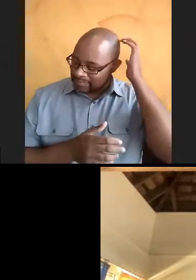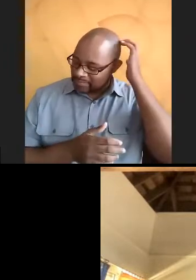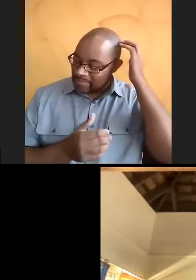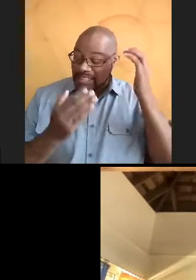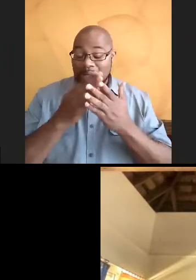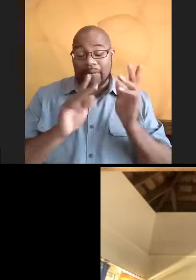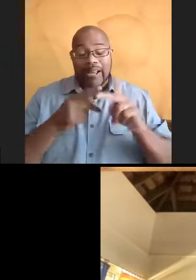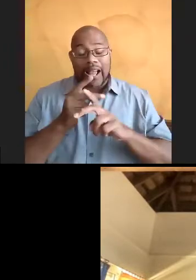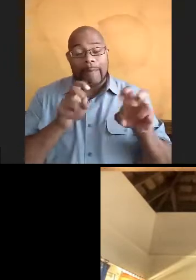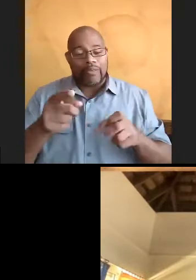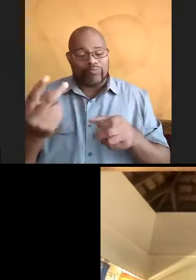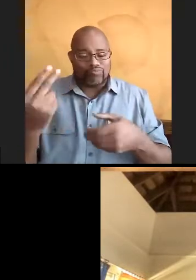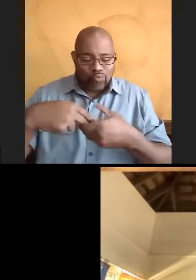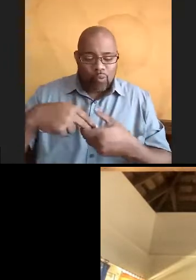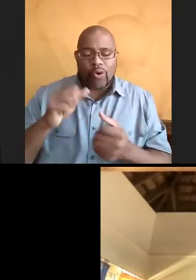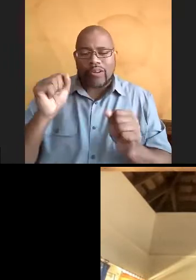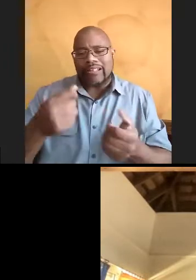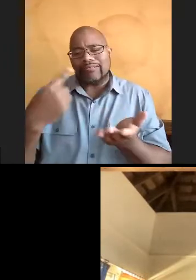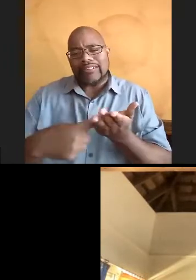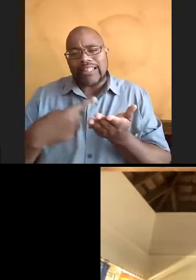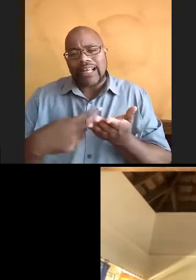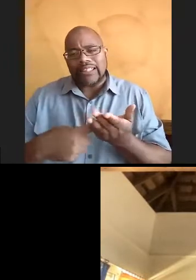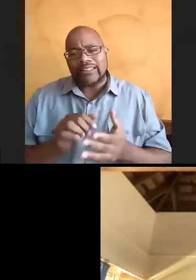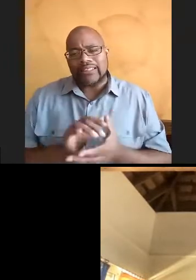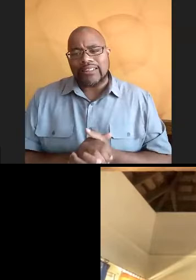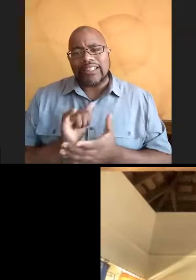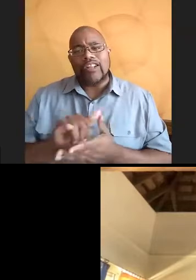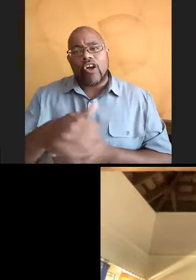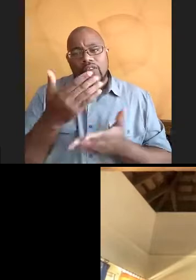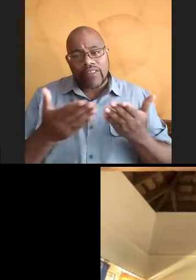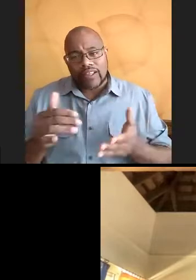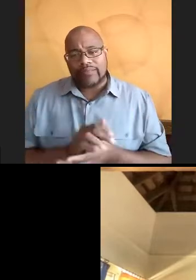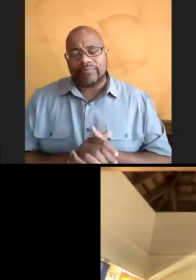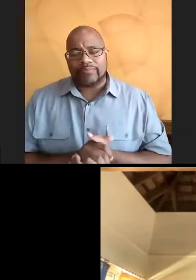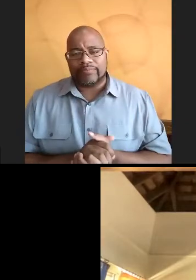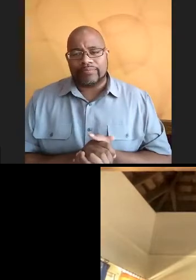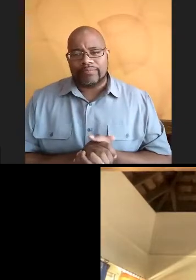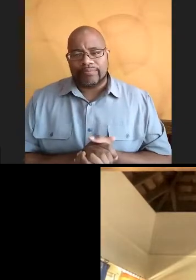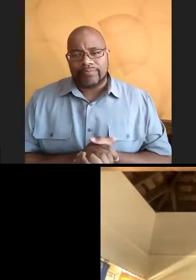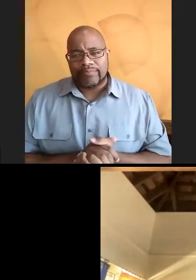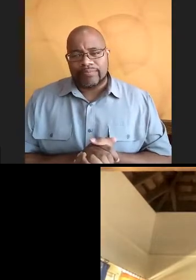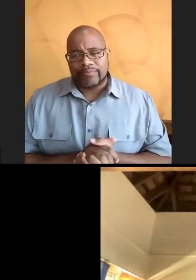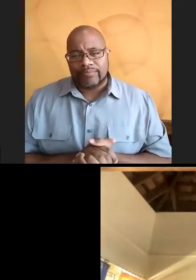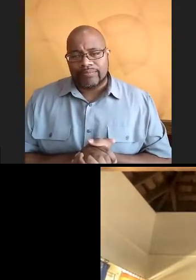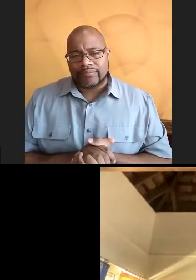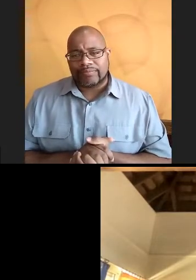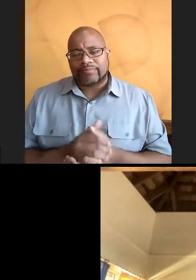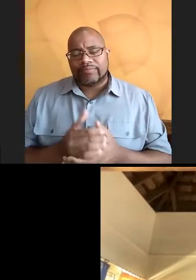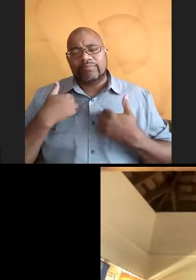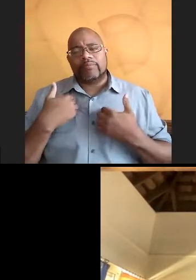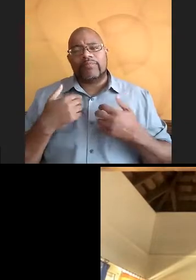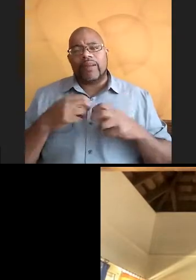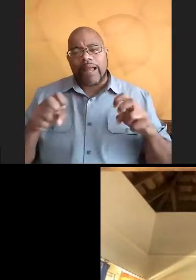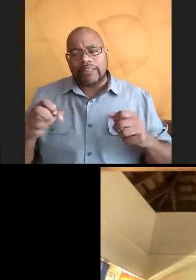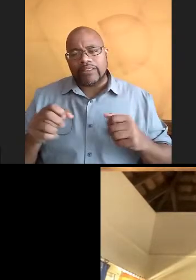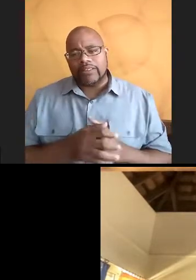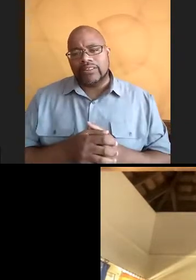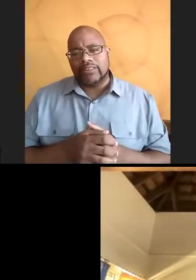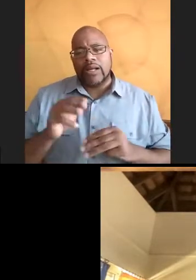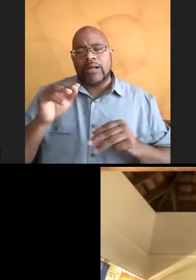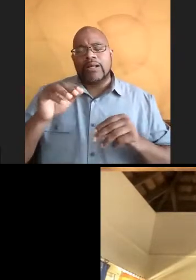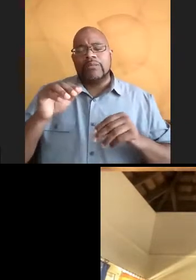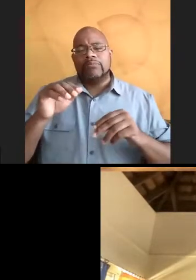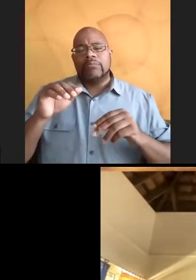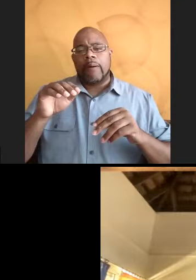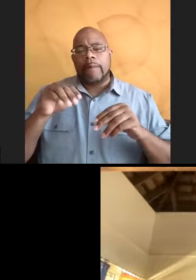that she's on where she can discuss, right? And that's another big thing that BIMS does. We have our Black and Marine Science Weeks where we